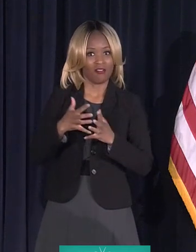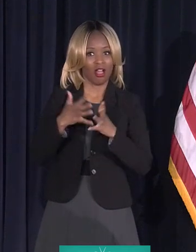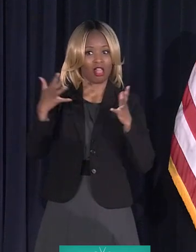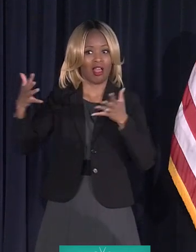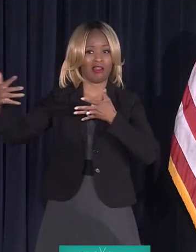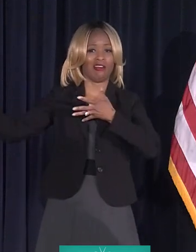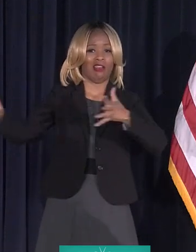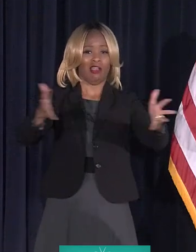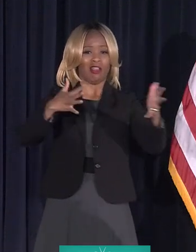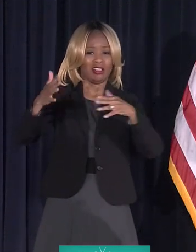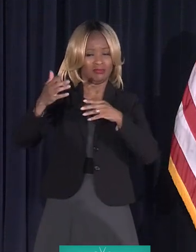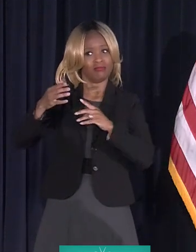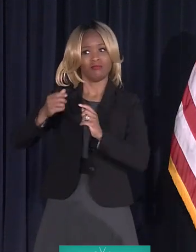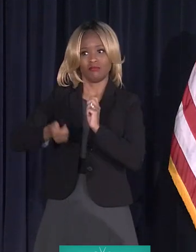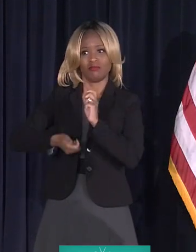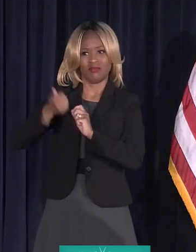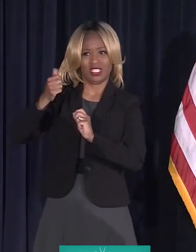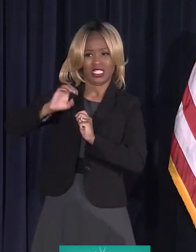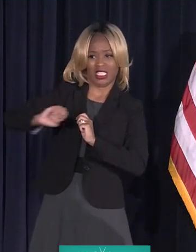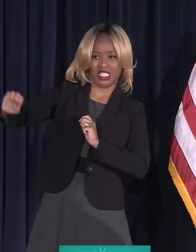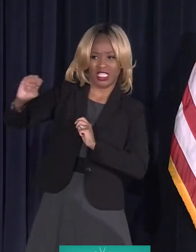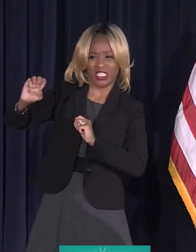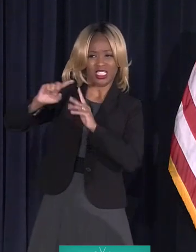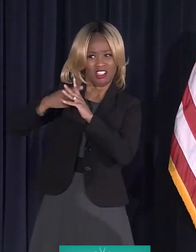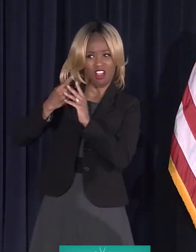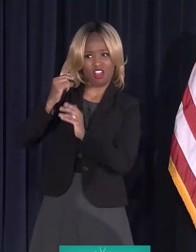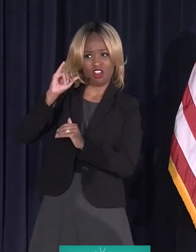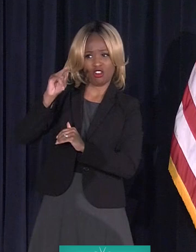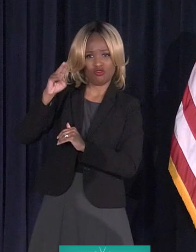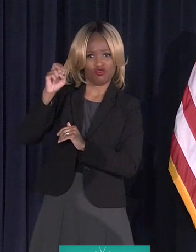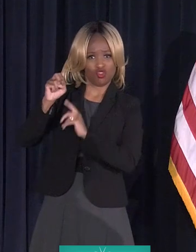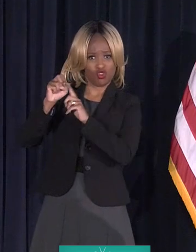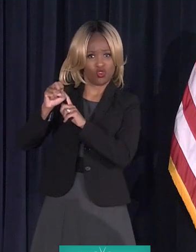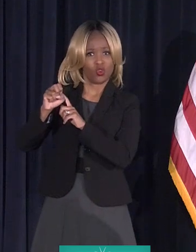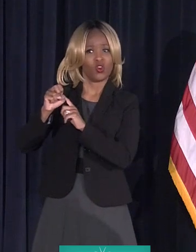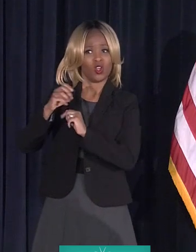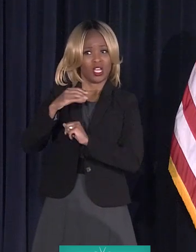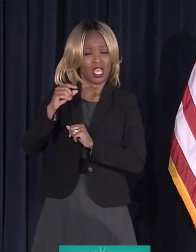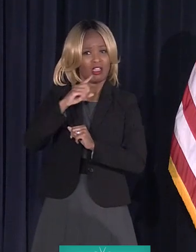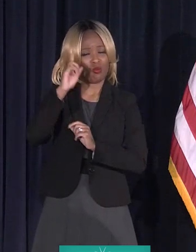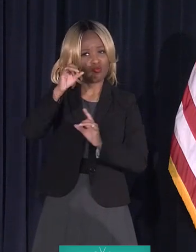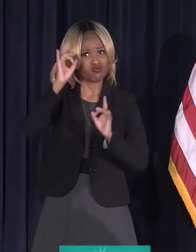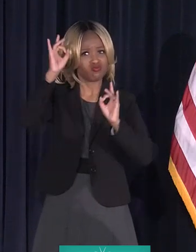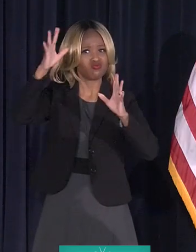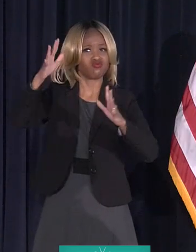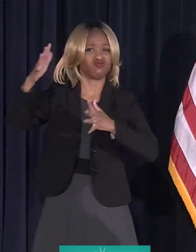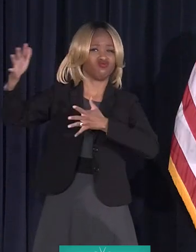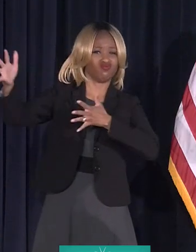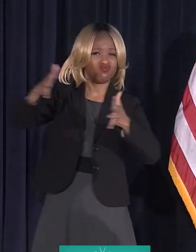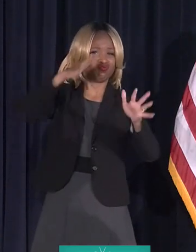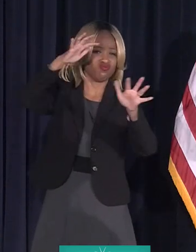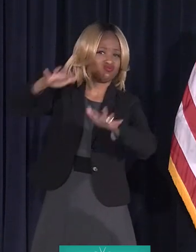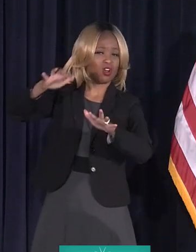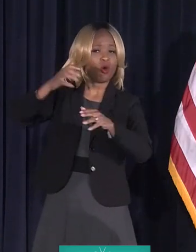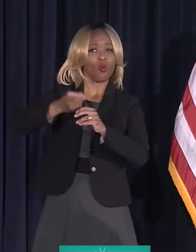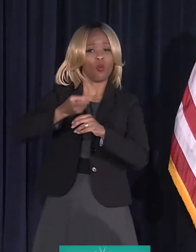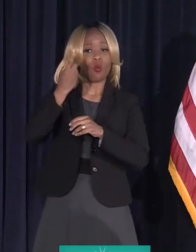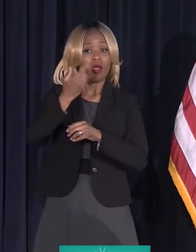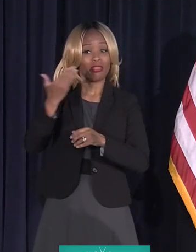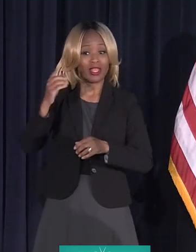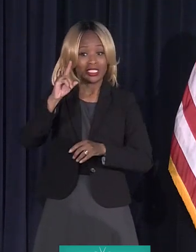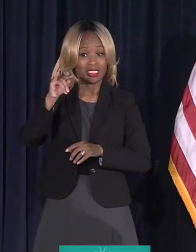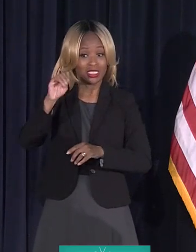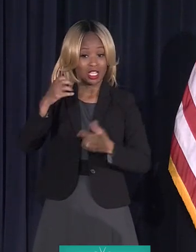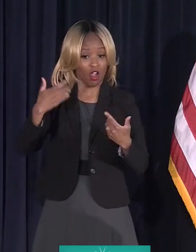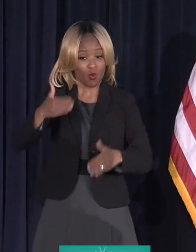went through, especially the east side this summer, starting in June, and really severe. One thing DTE knows